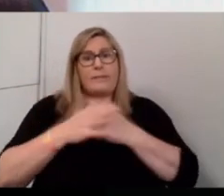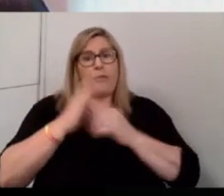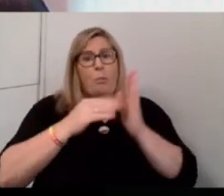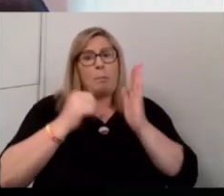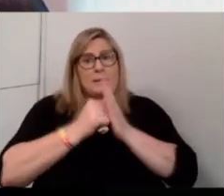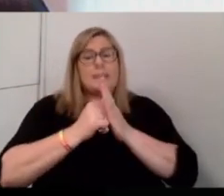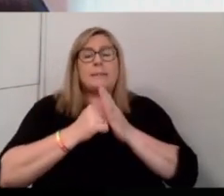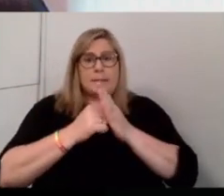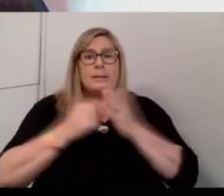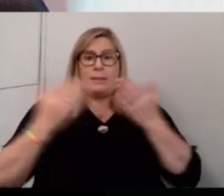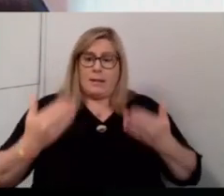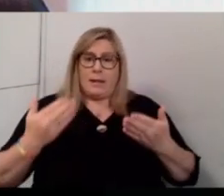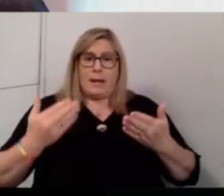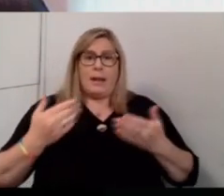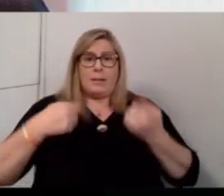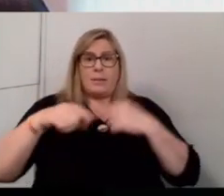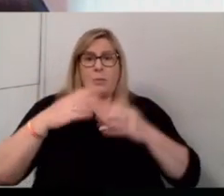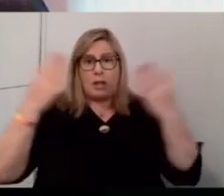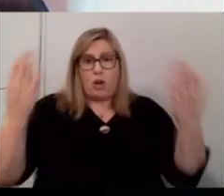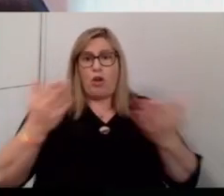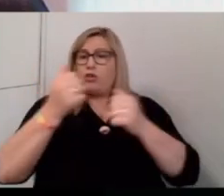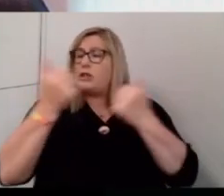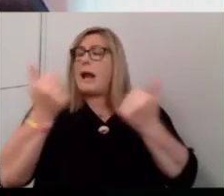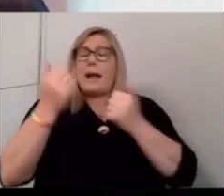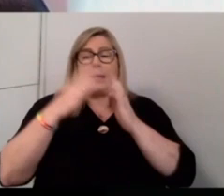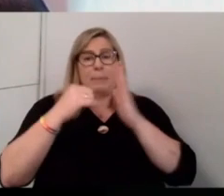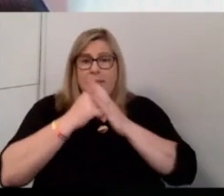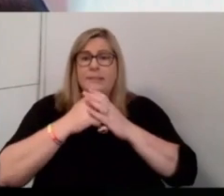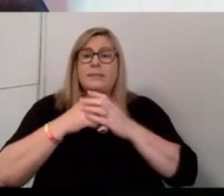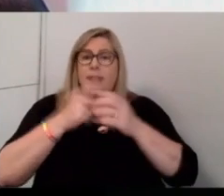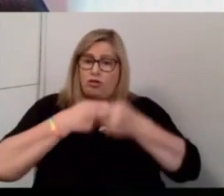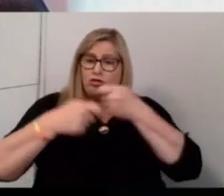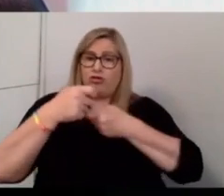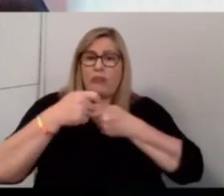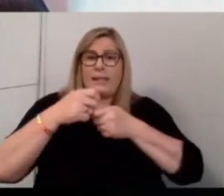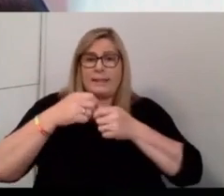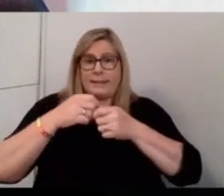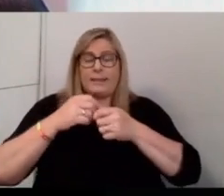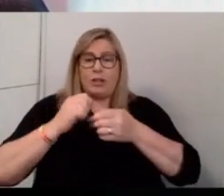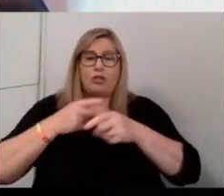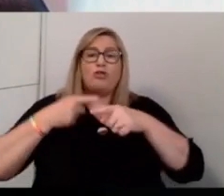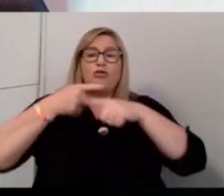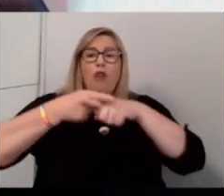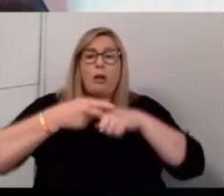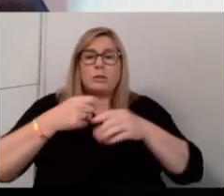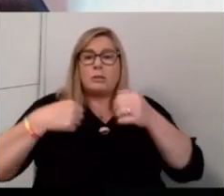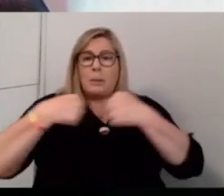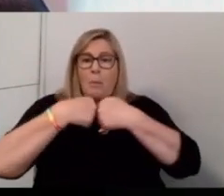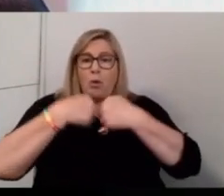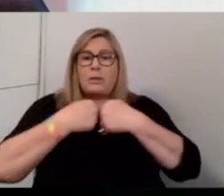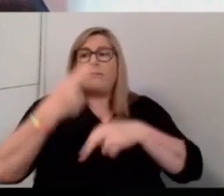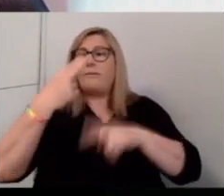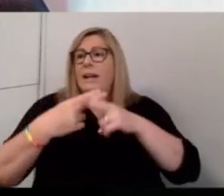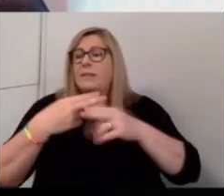would encourage any business that's interested in trading cross-border, interested in finding out what the opportunity